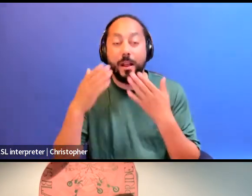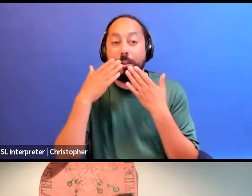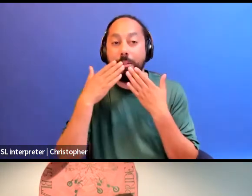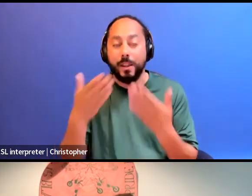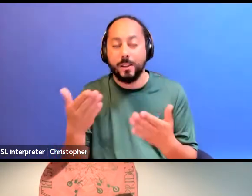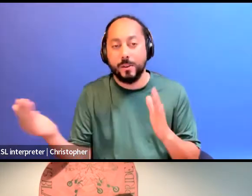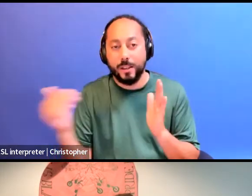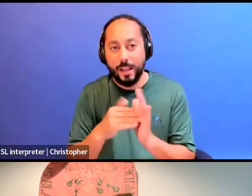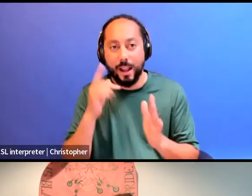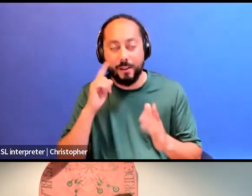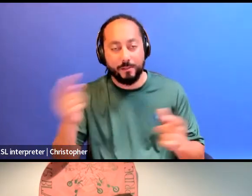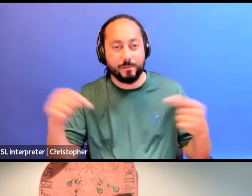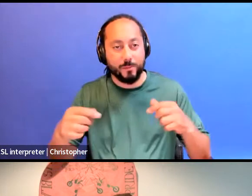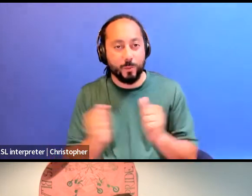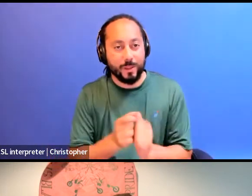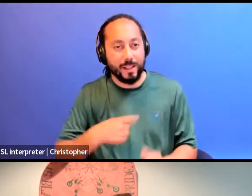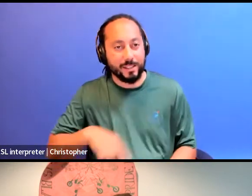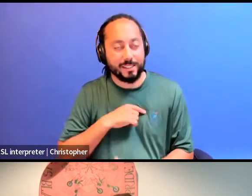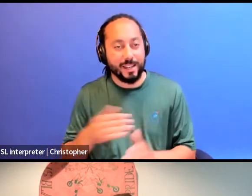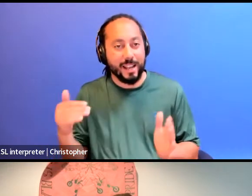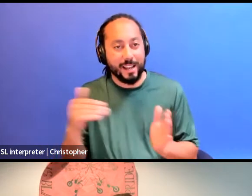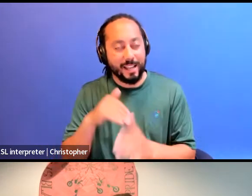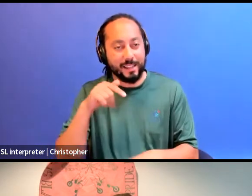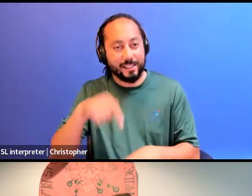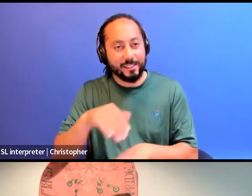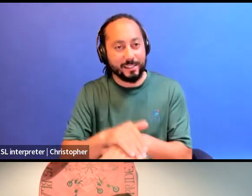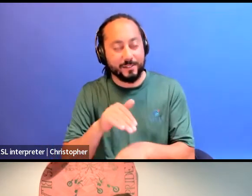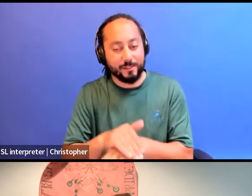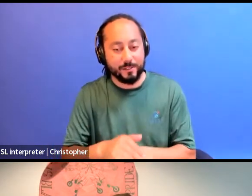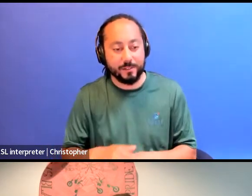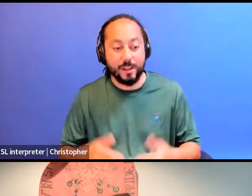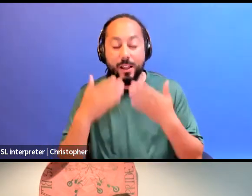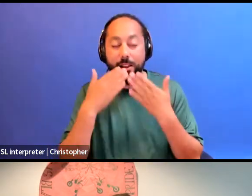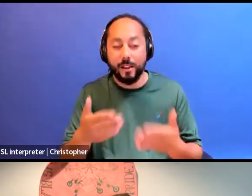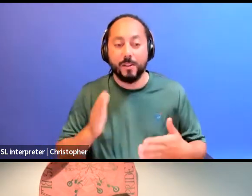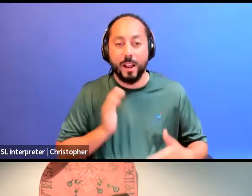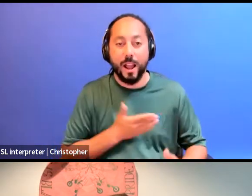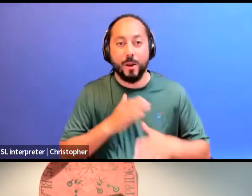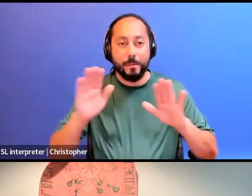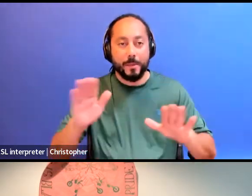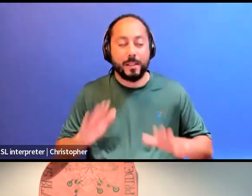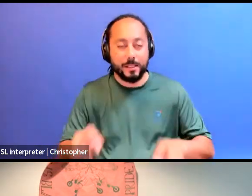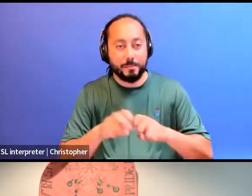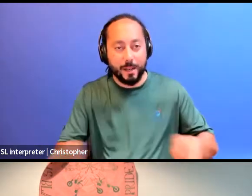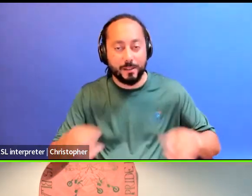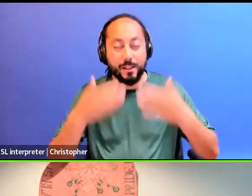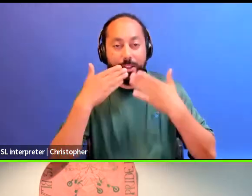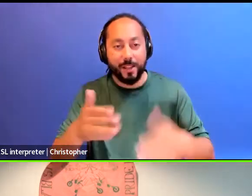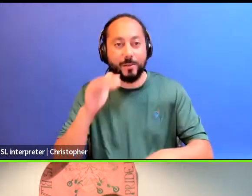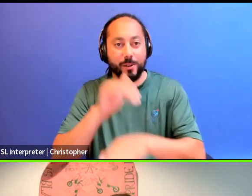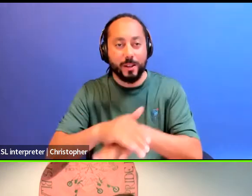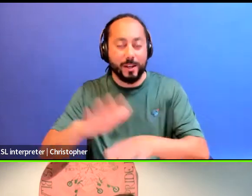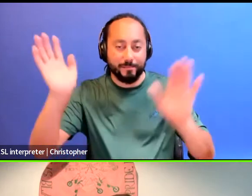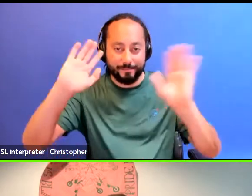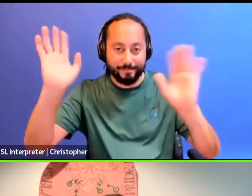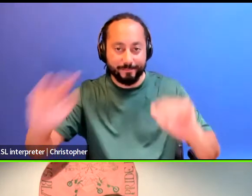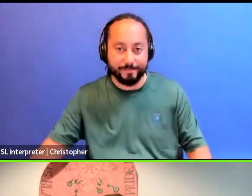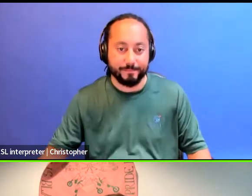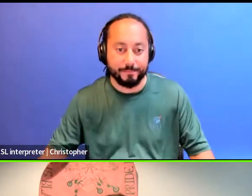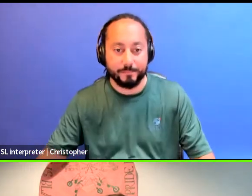for being with us this evening. And thank you to our amazing panelists. Good night. Thank you so much. Thank you.